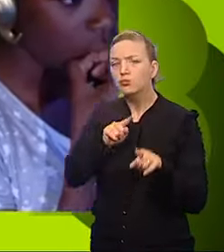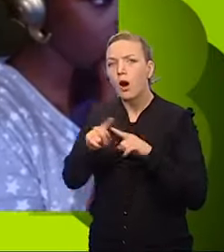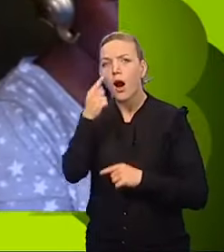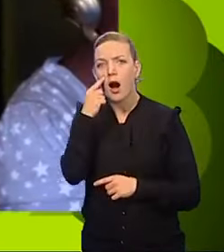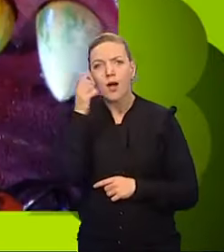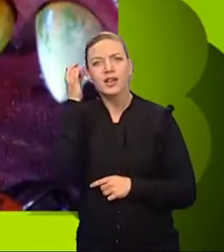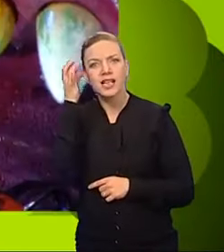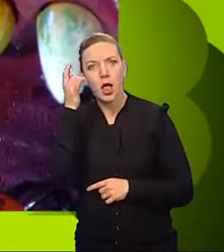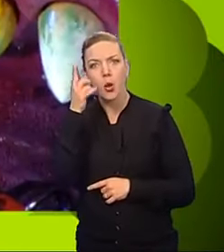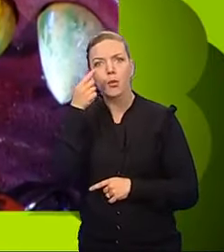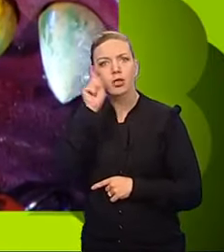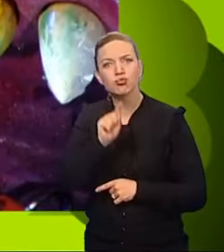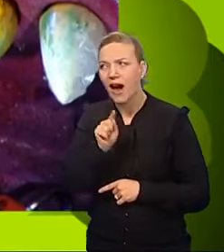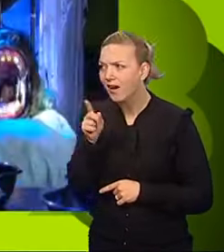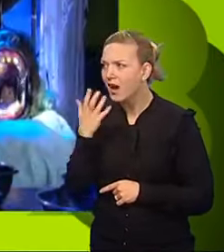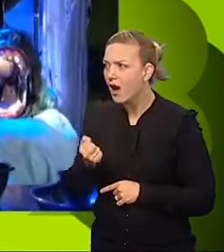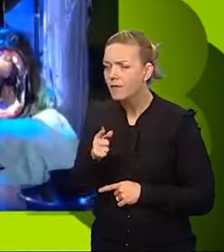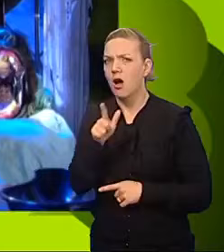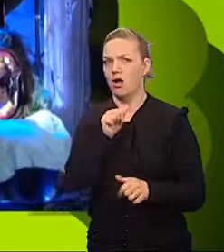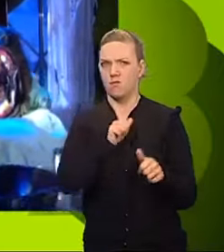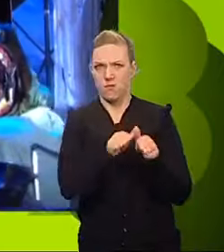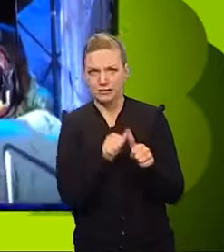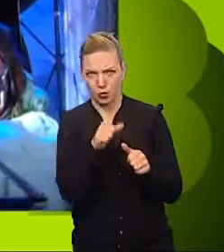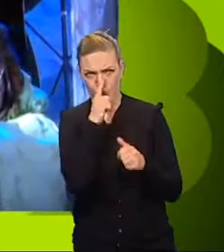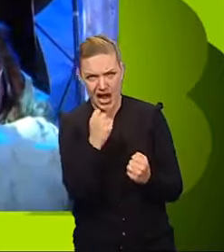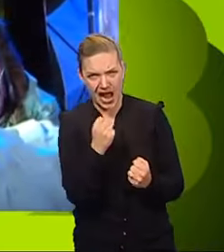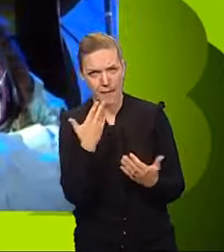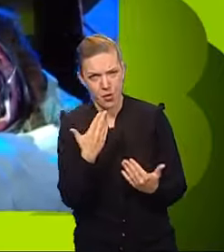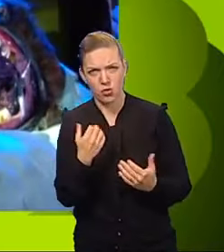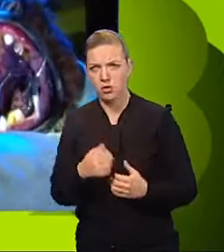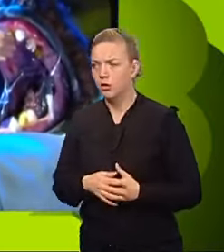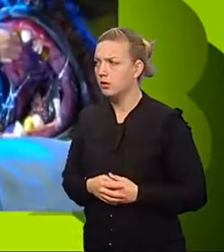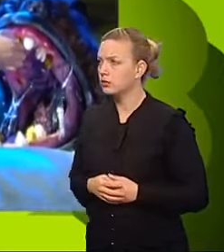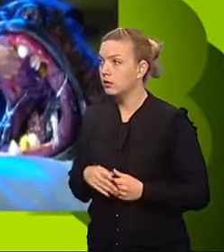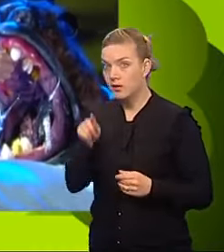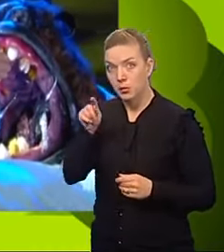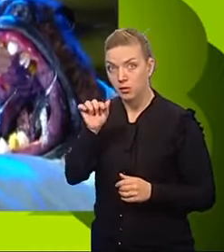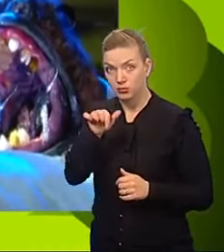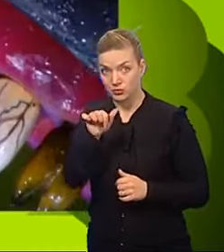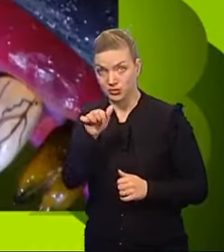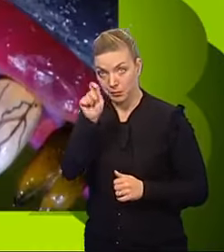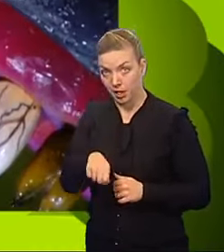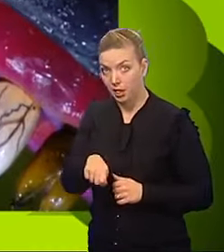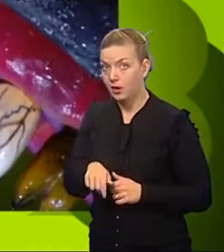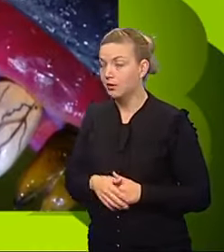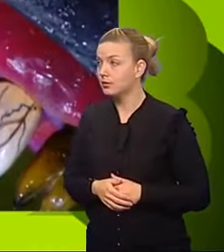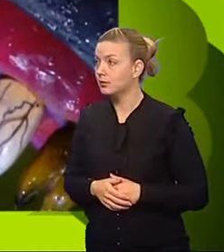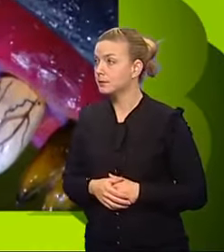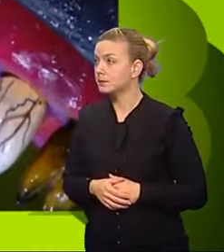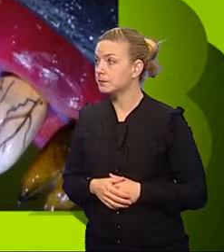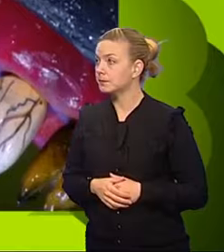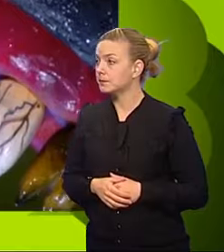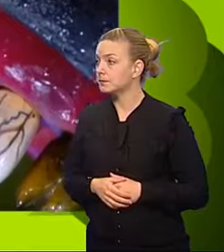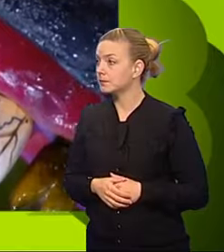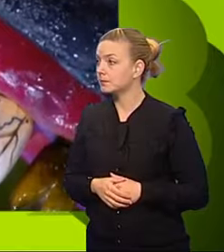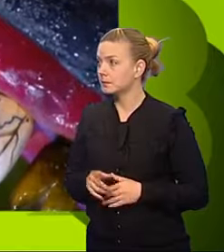and it's at the top. Much better. You can do this. No, one by that. Yeah, yeah, pull it. Ha, ha, ha. This is